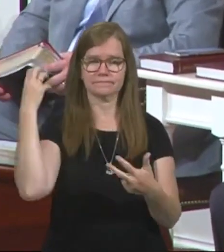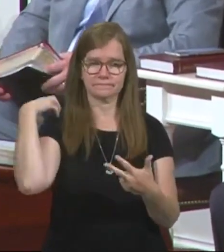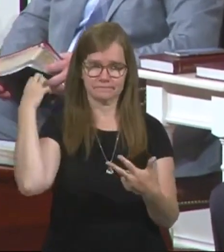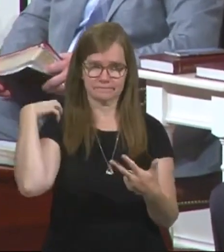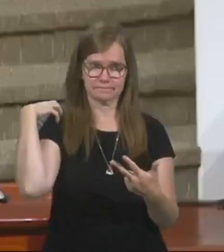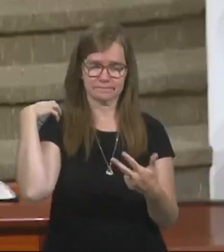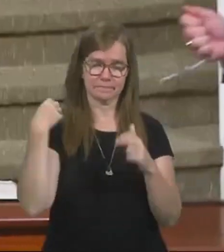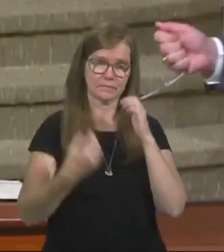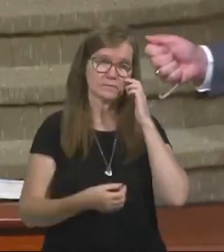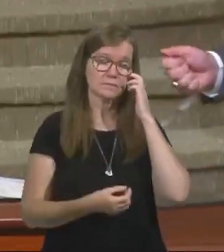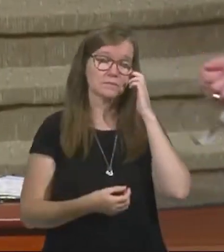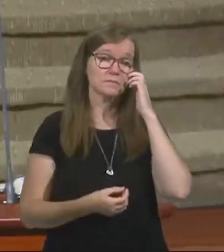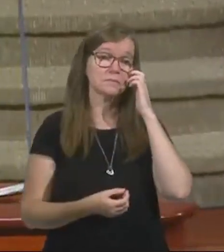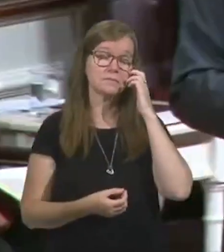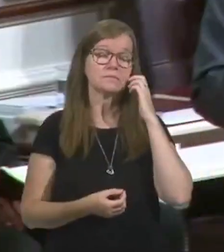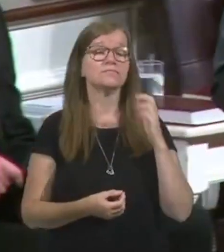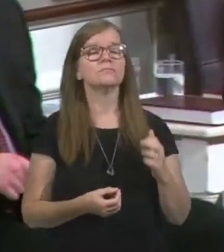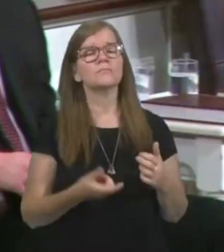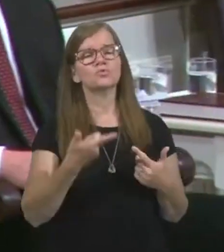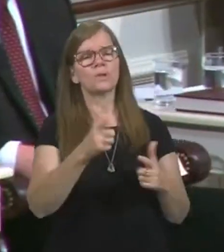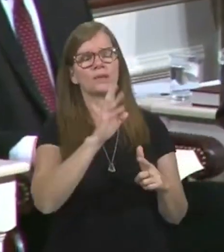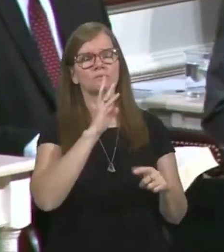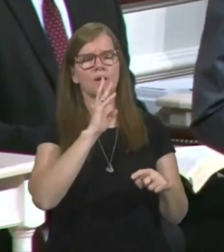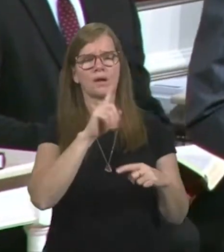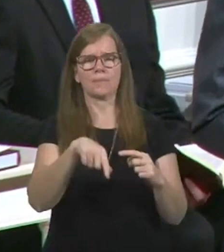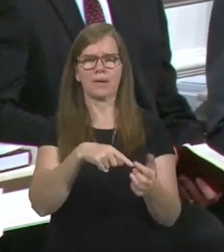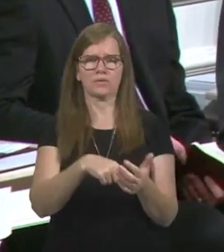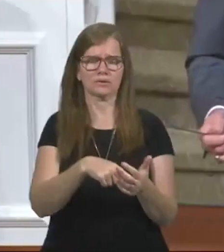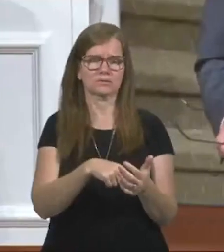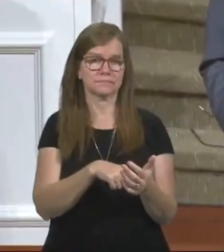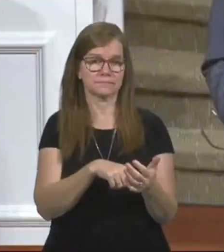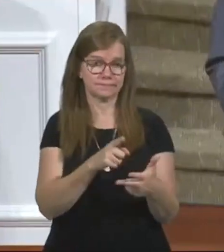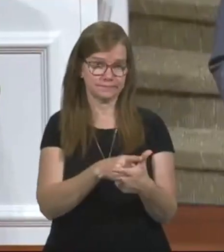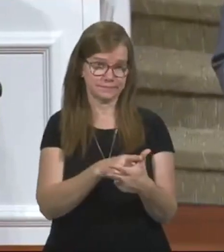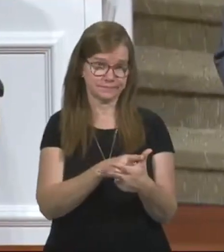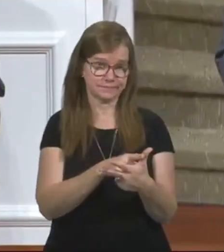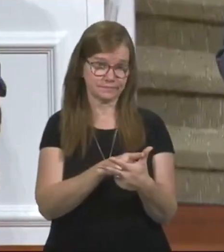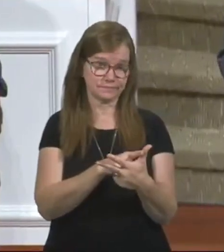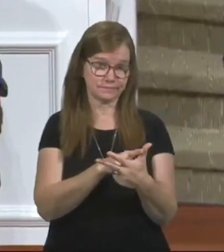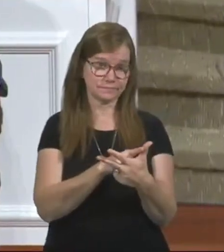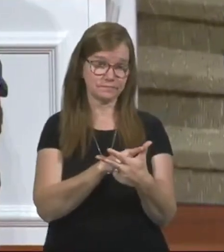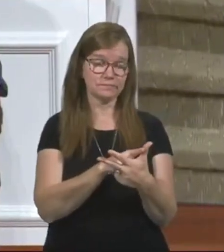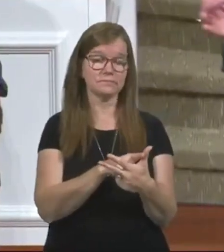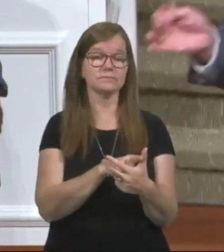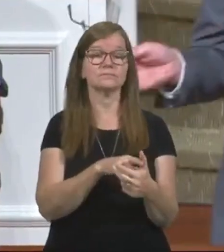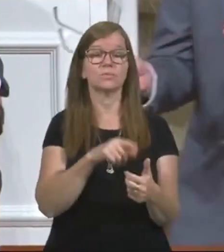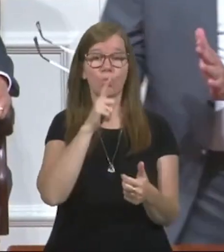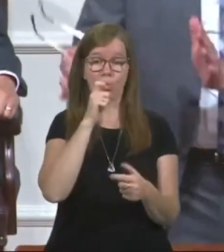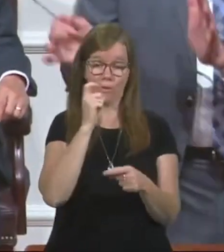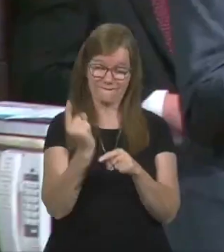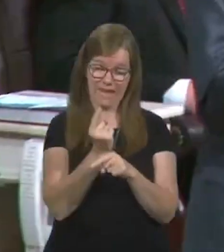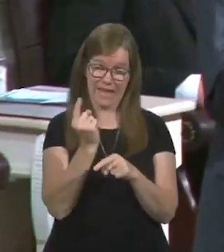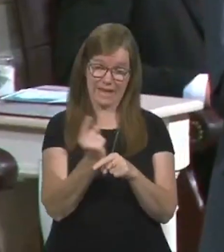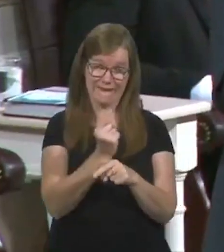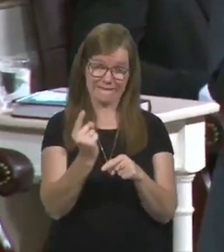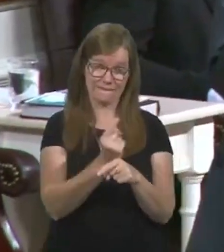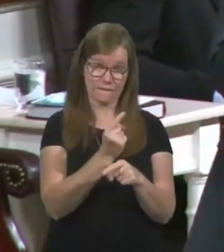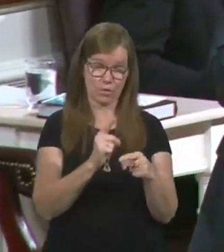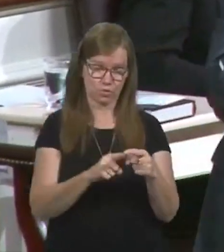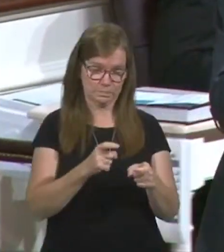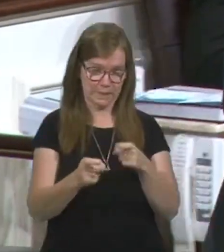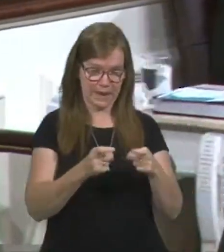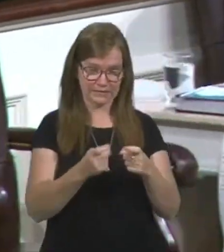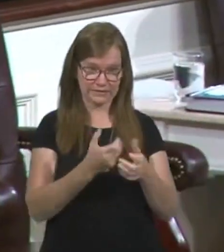He's going to say, let's talk about this for a second. He said, first of all, he that is faithful to manage